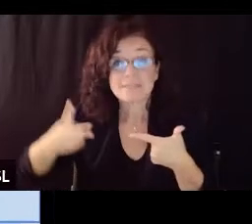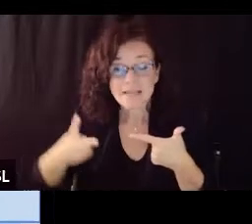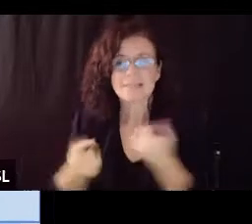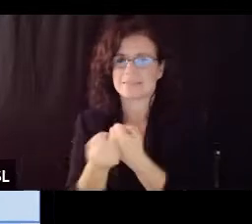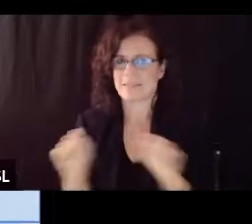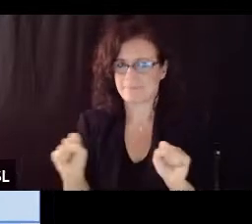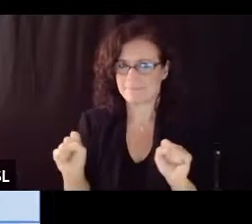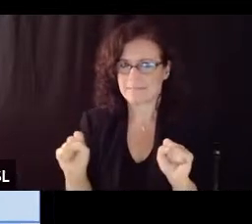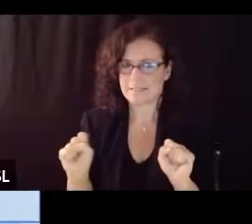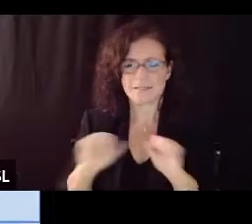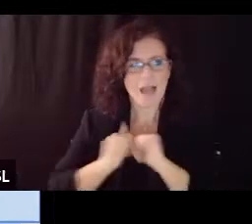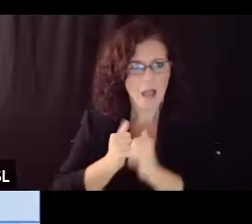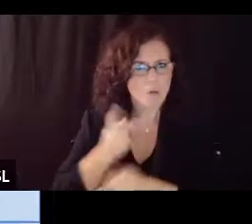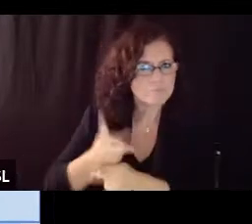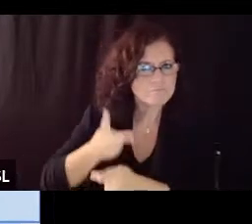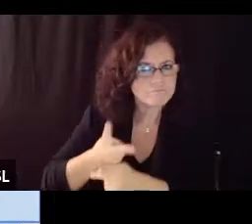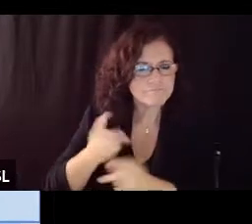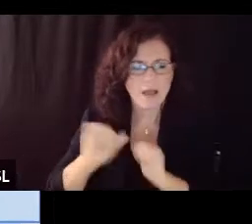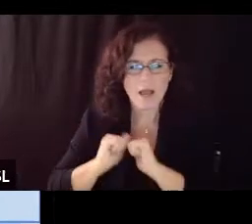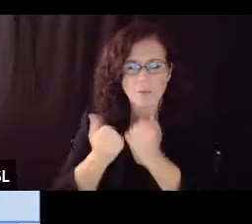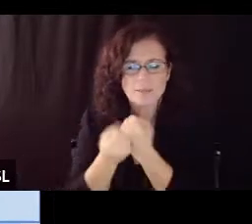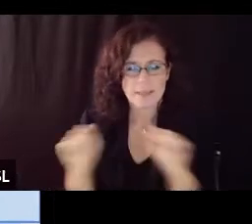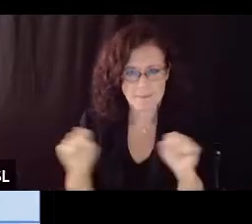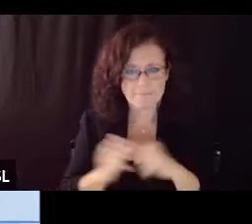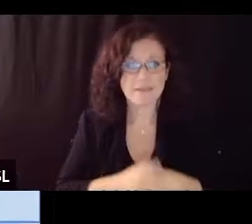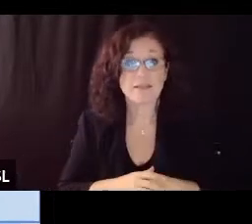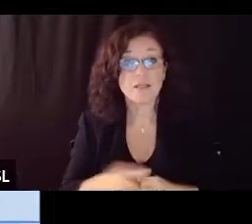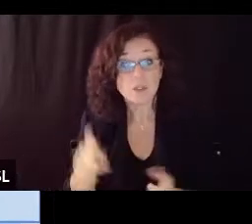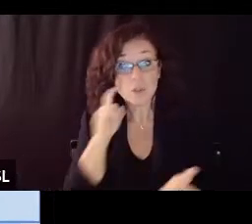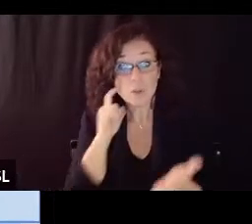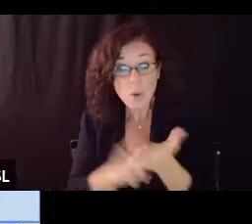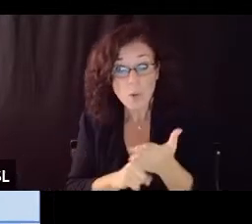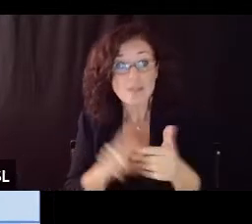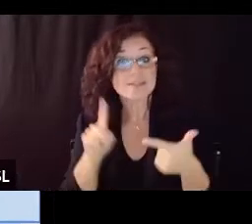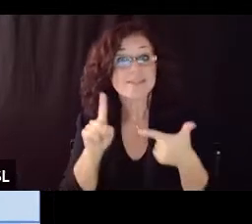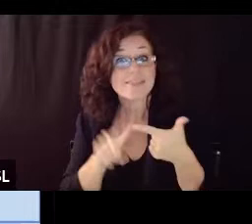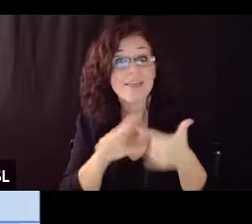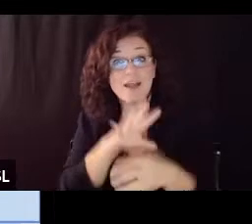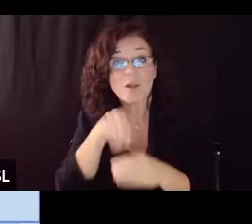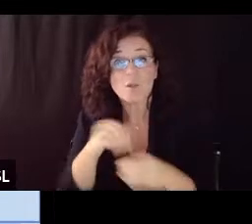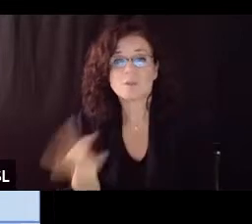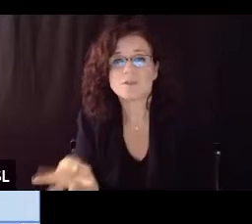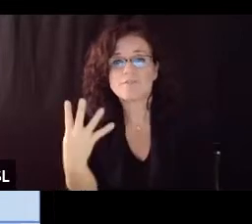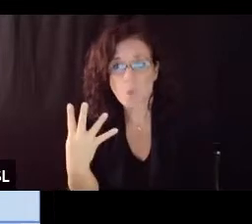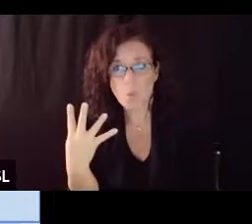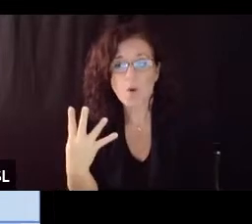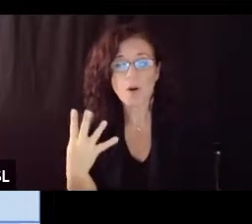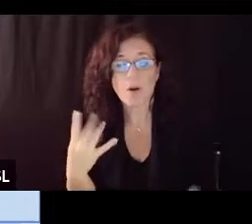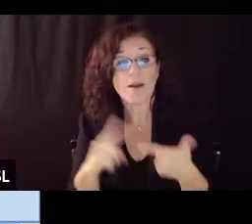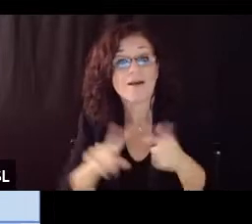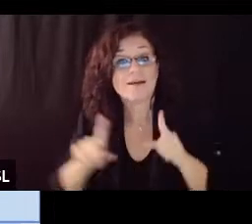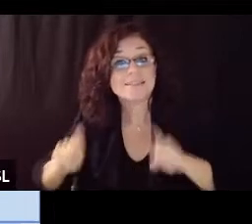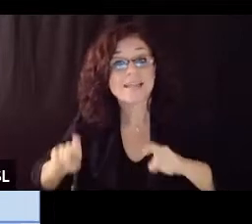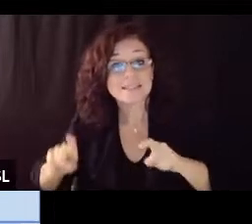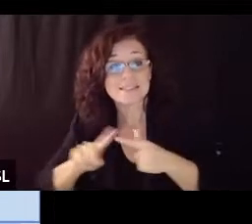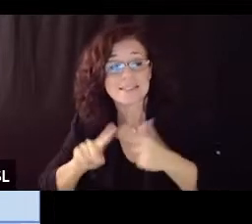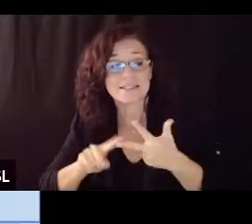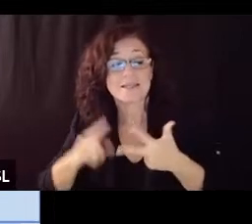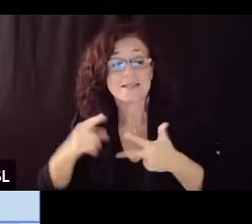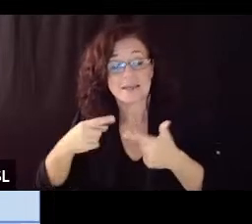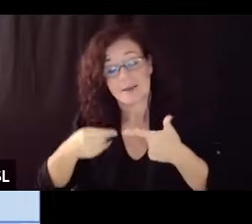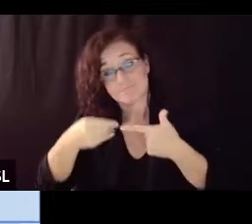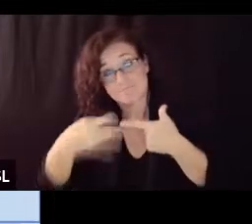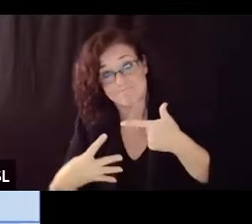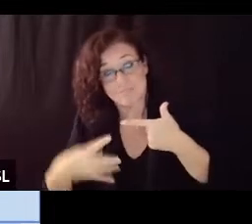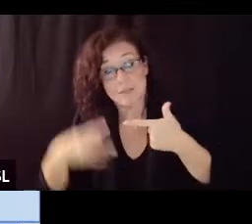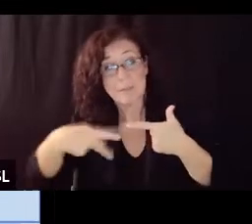and that pillar you see here includes four different elements testing ppe contact tracing and vaccinations